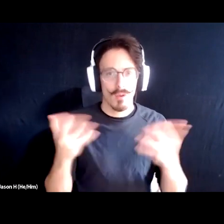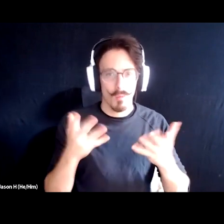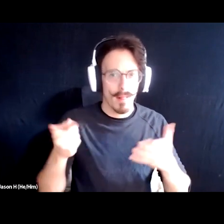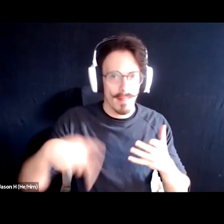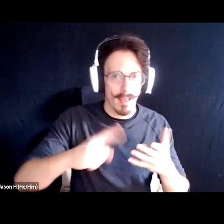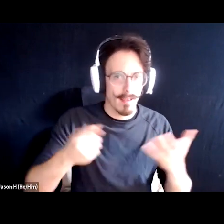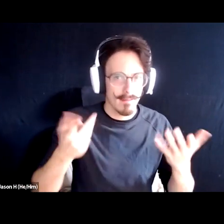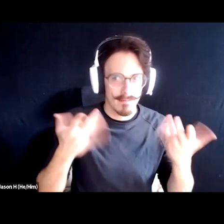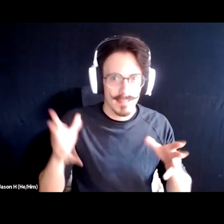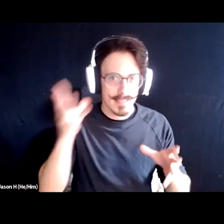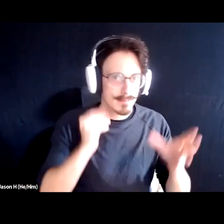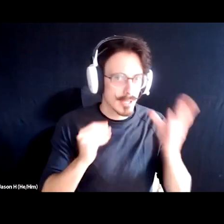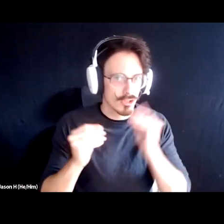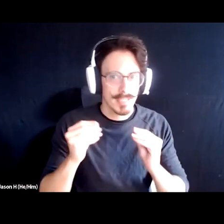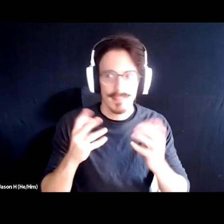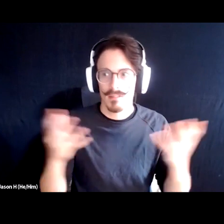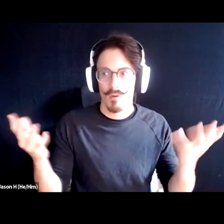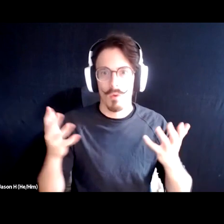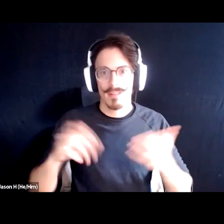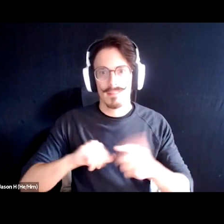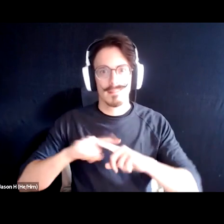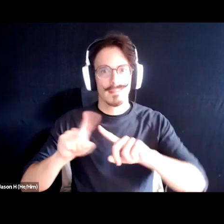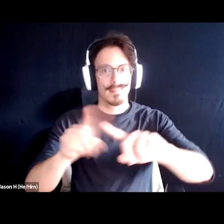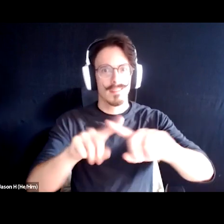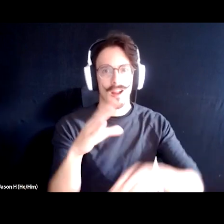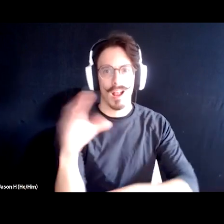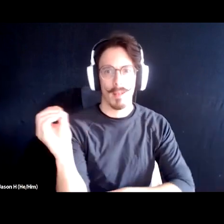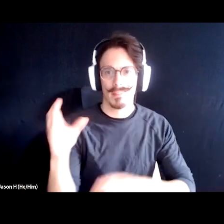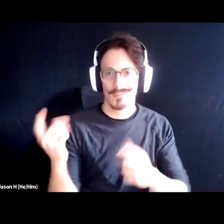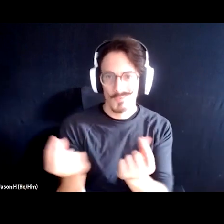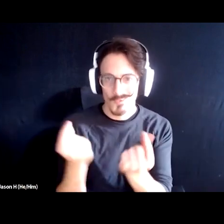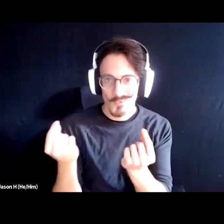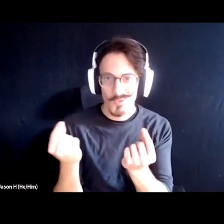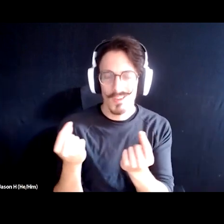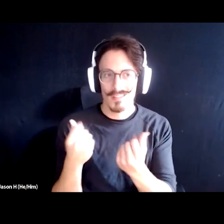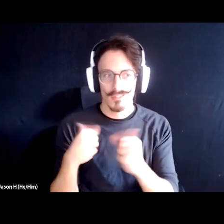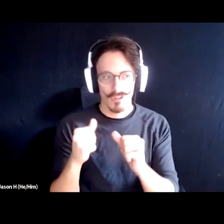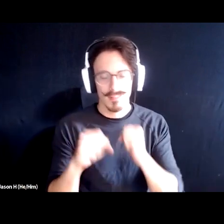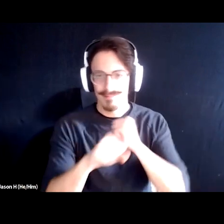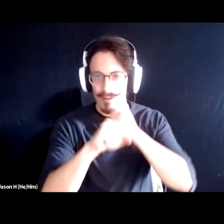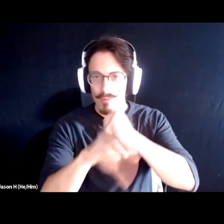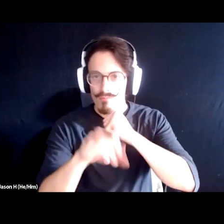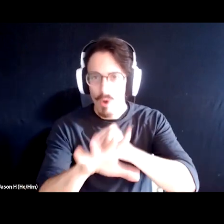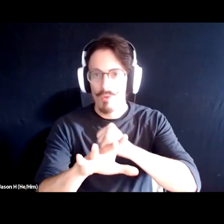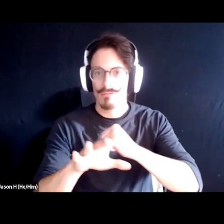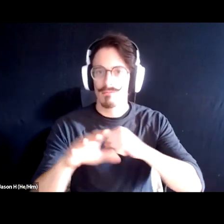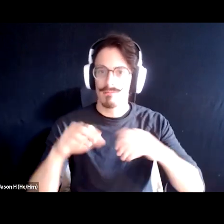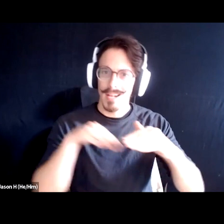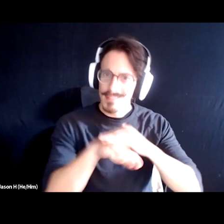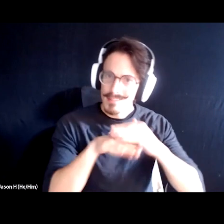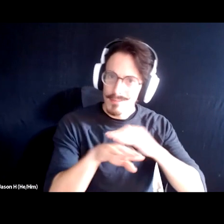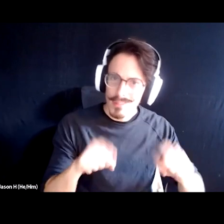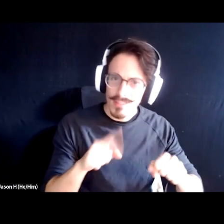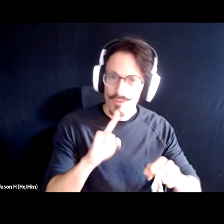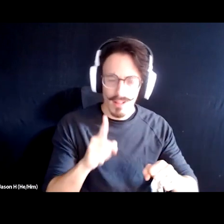been through and what different, what the different companies are doing to keep promoting accessibility. And it was really a, really a